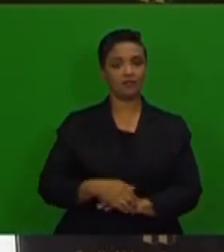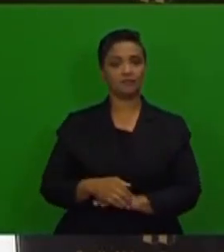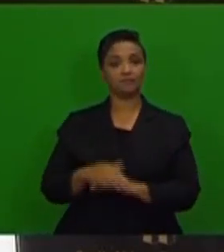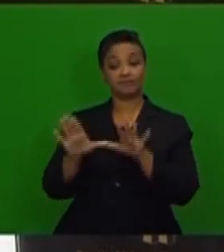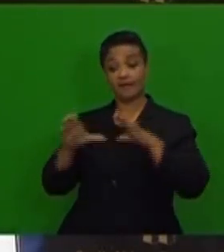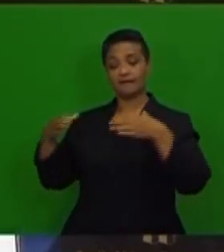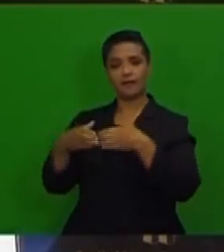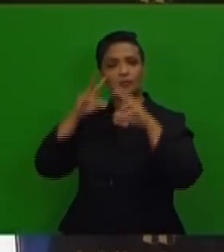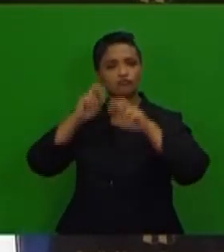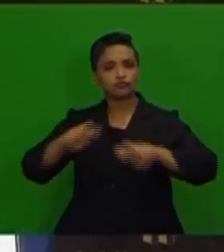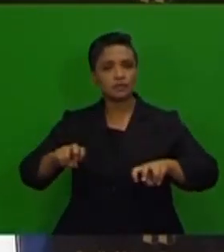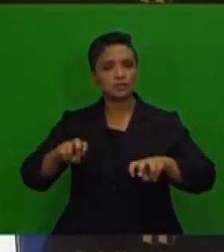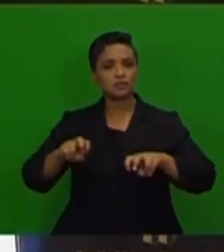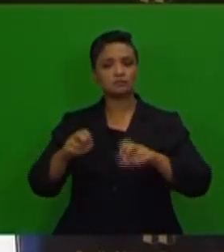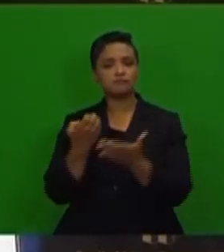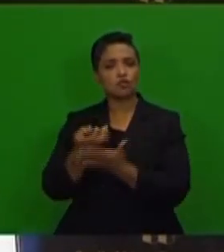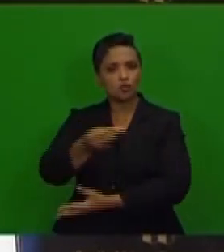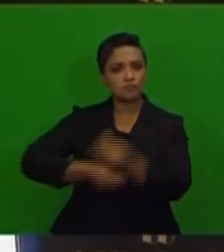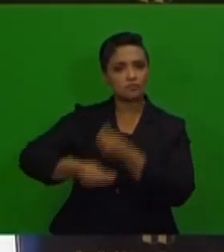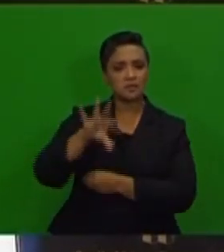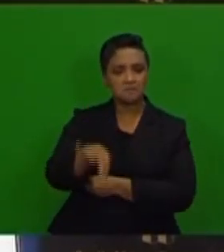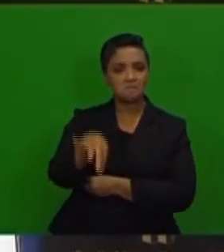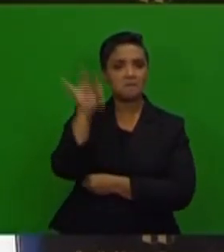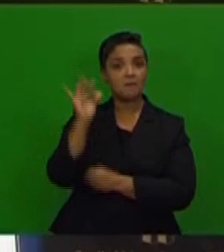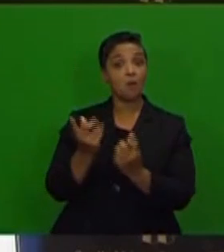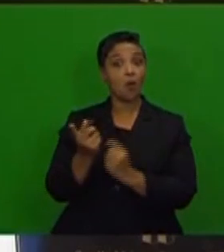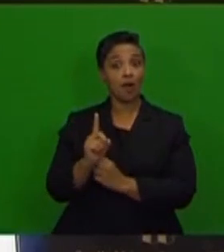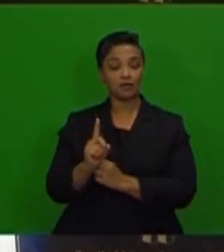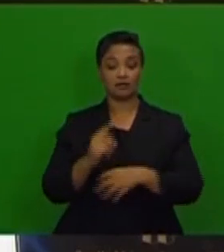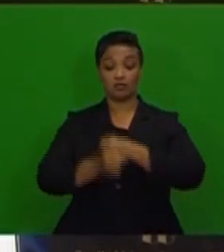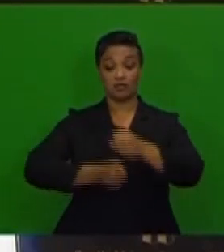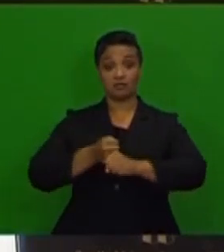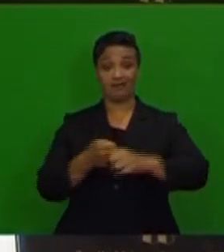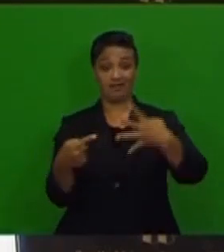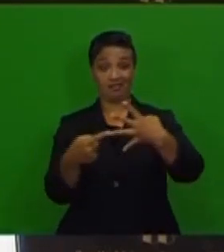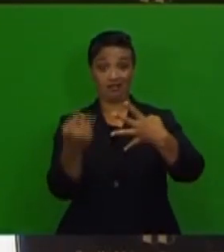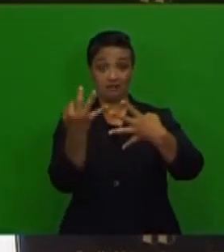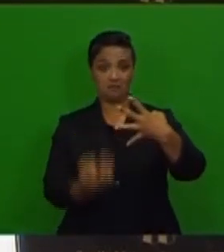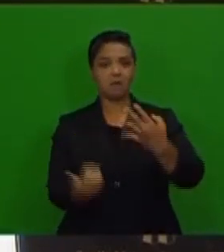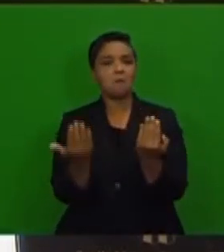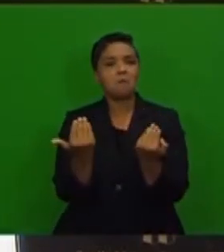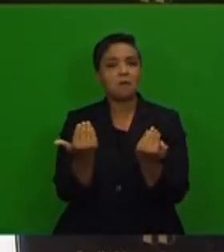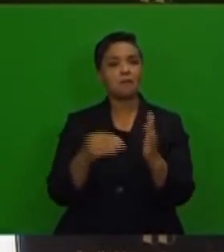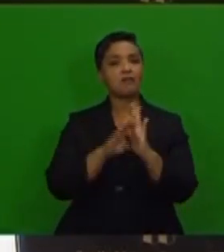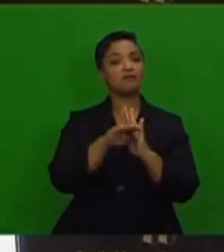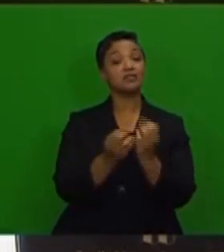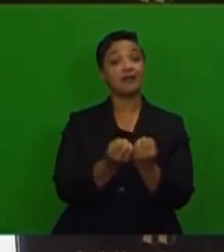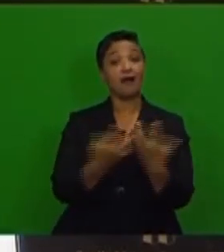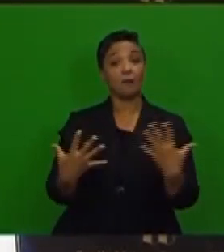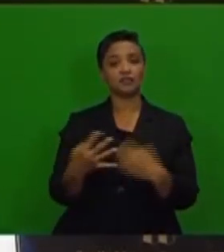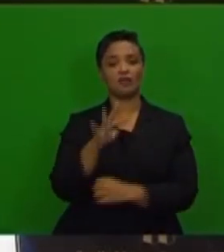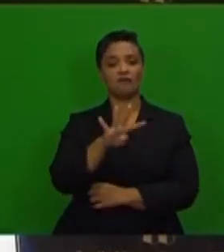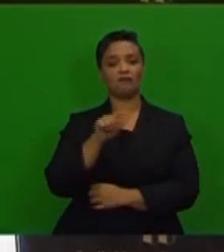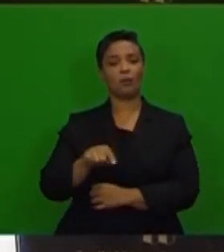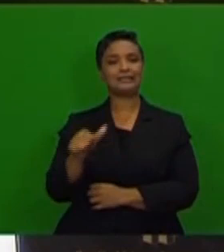According to the Bureau for Economic Research third quarter survey, expectations for headline inflation are down